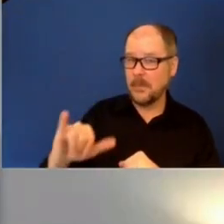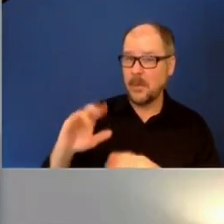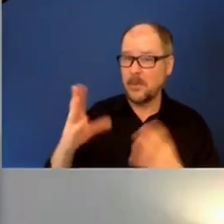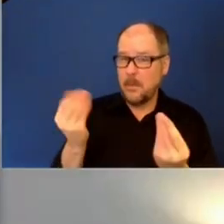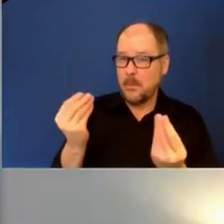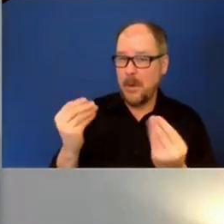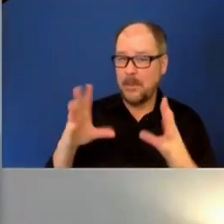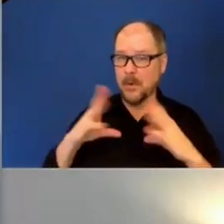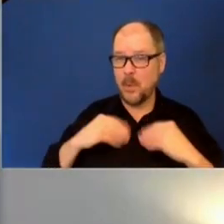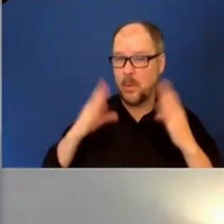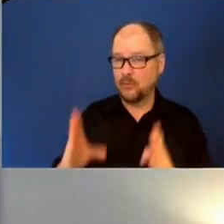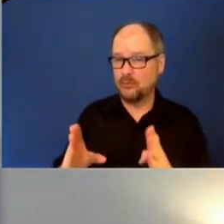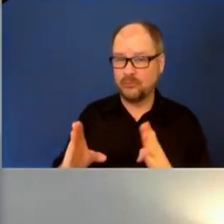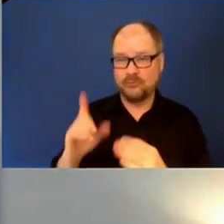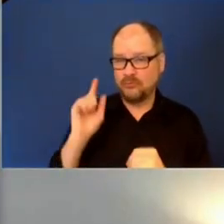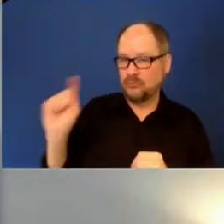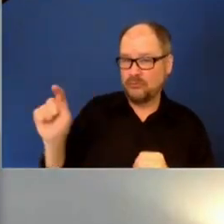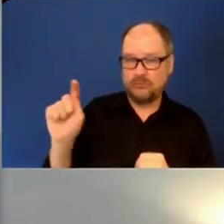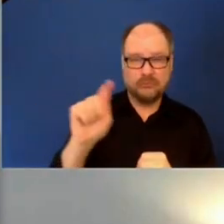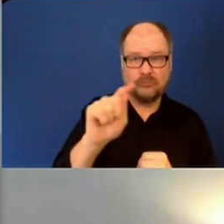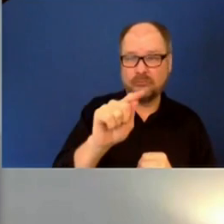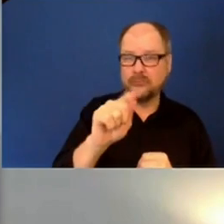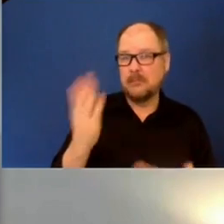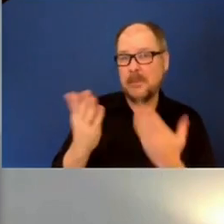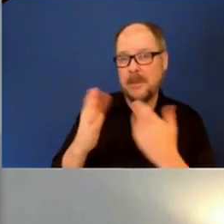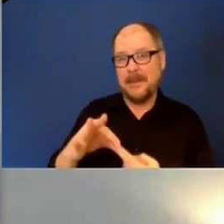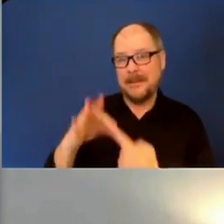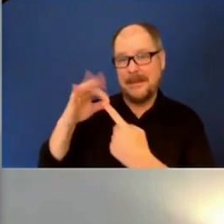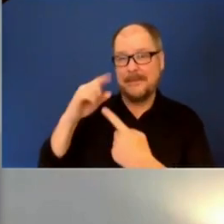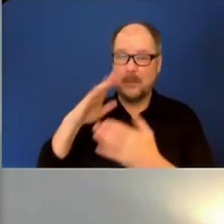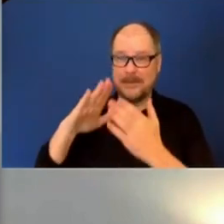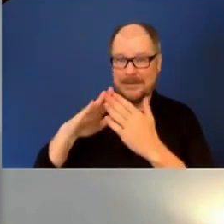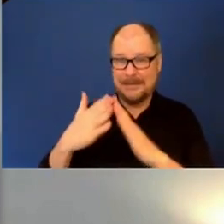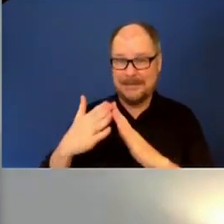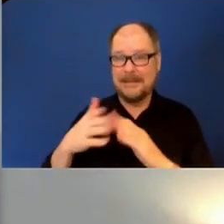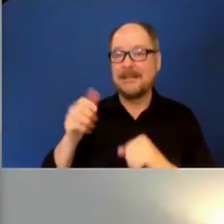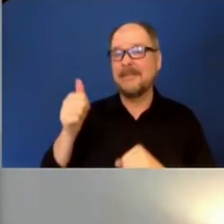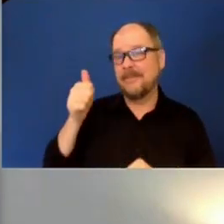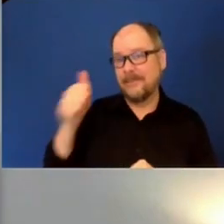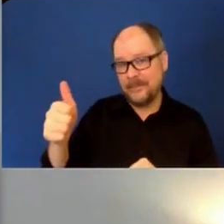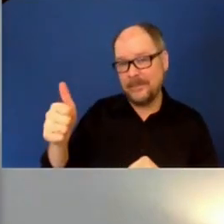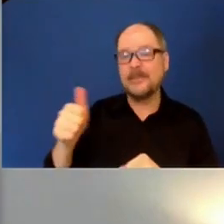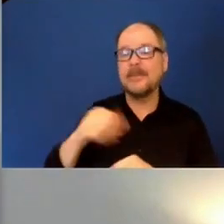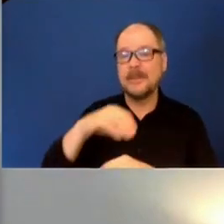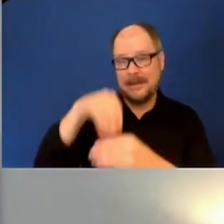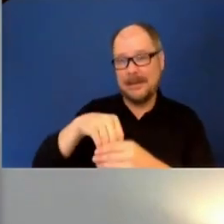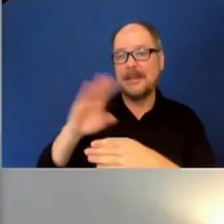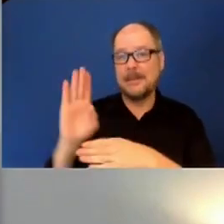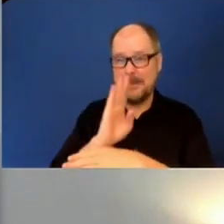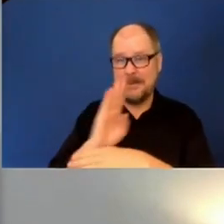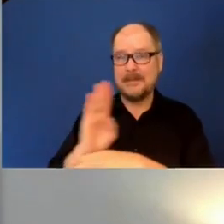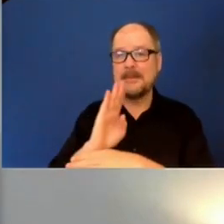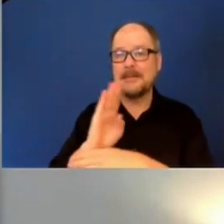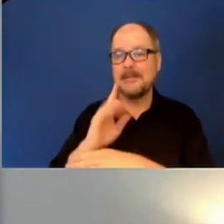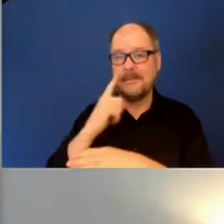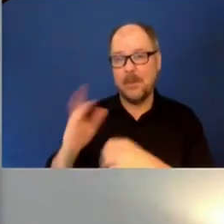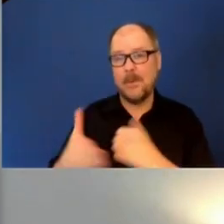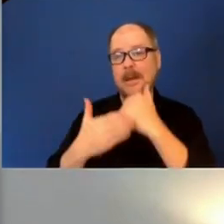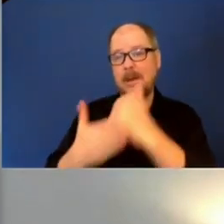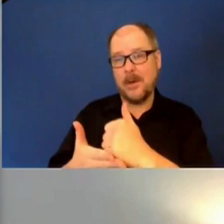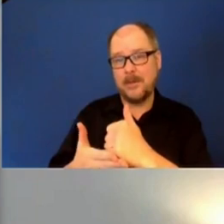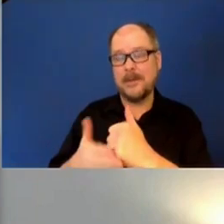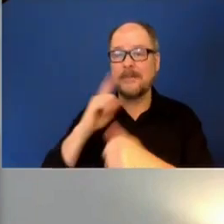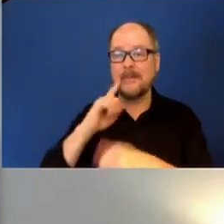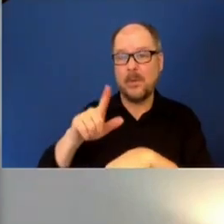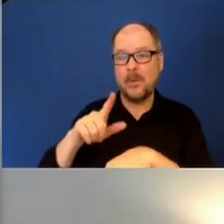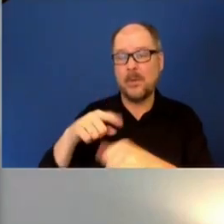specifically, except maybe for the city who actually is in the business of affordable housing, would be part of that permanent solution. Karen, do you have